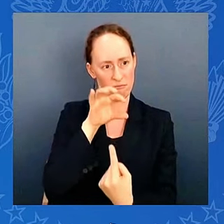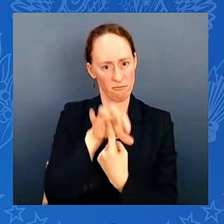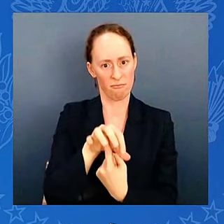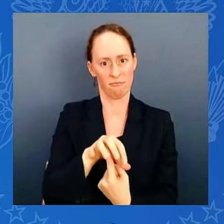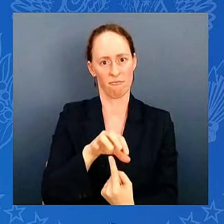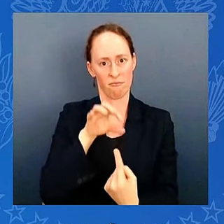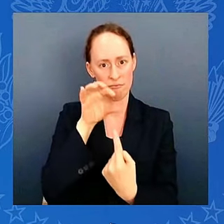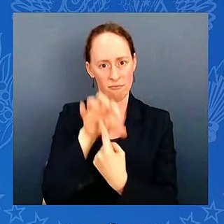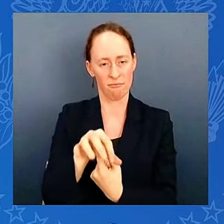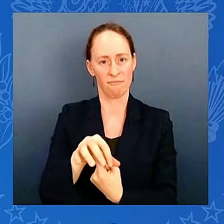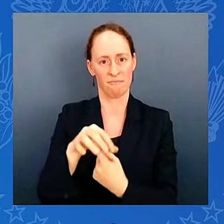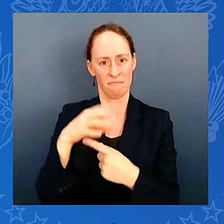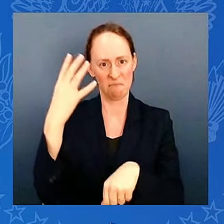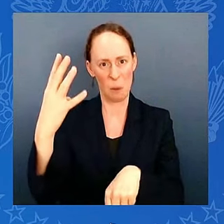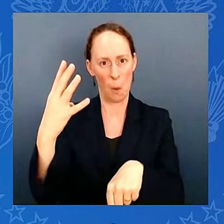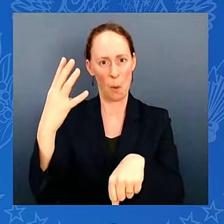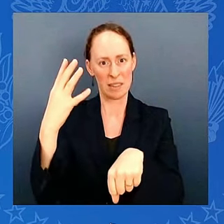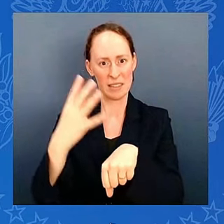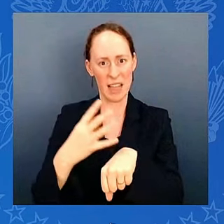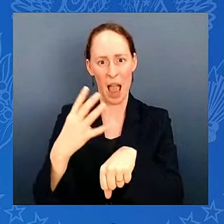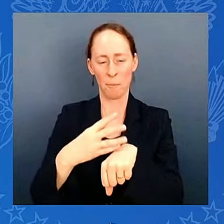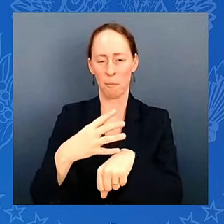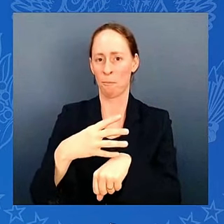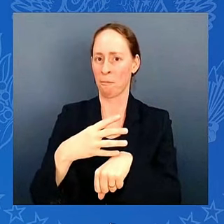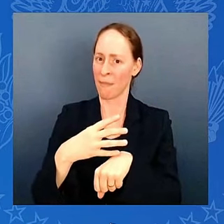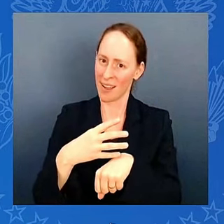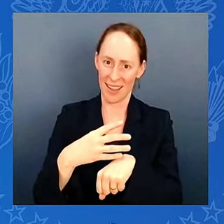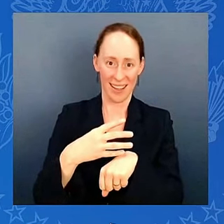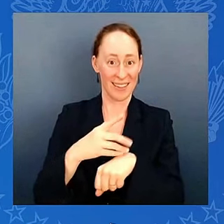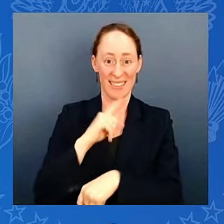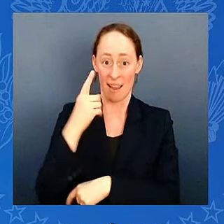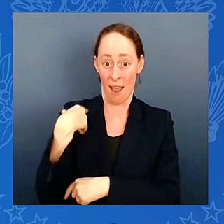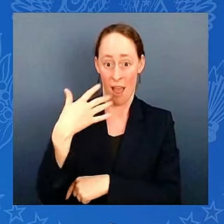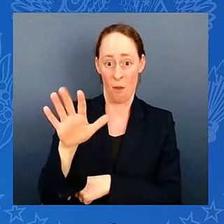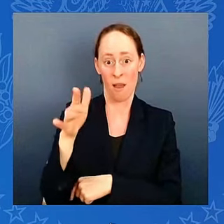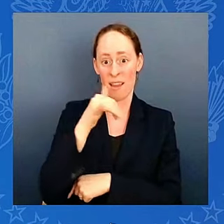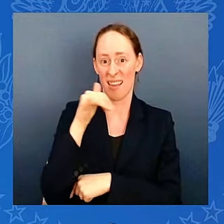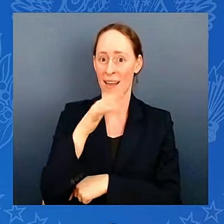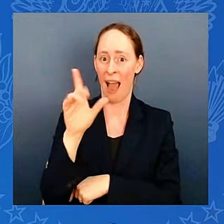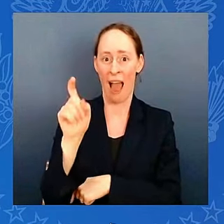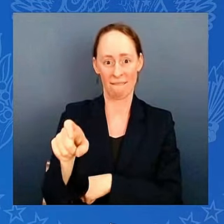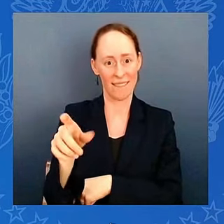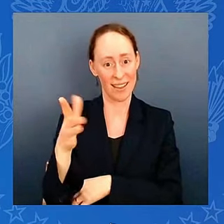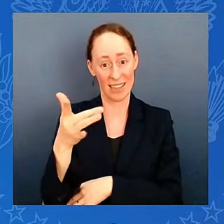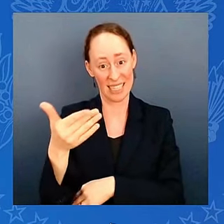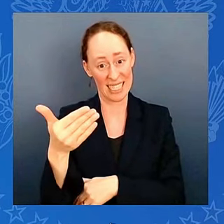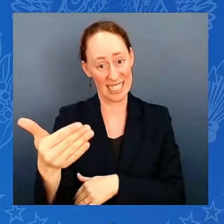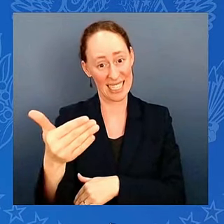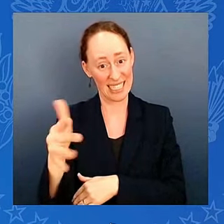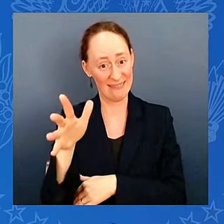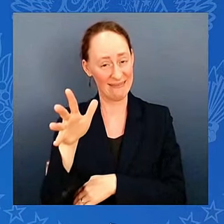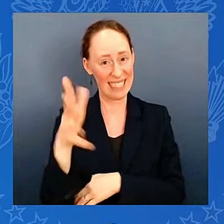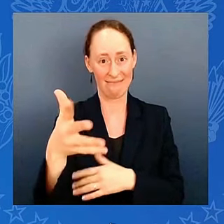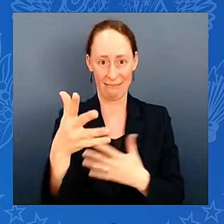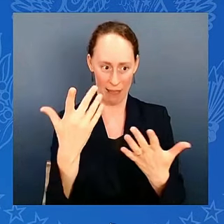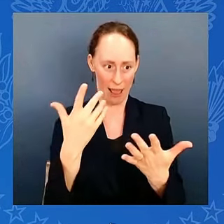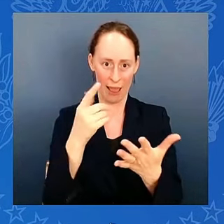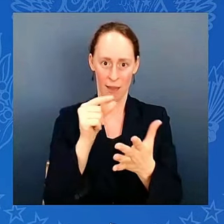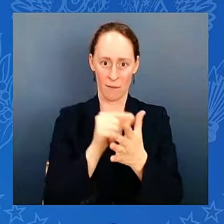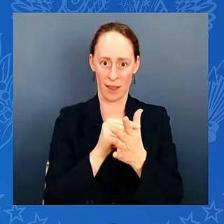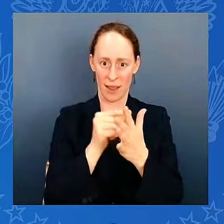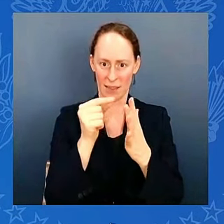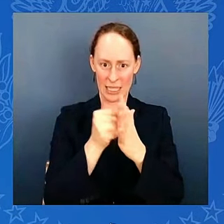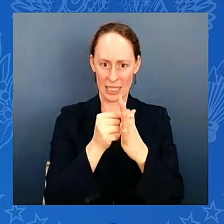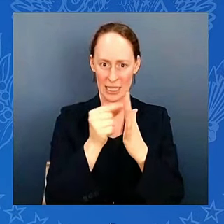I told him he's going to need another finger. Or else he got to put the fifth ring on his thumb. I mean, I don't know how you do that, man. You know?